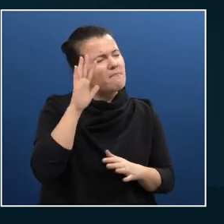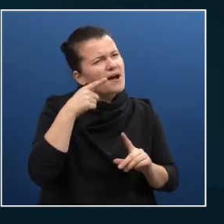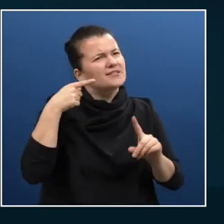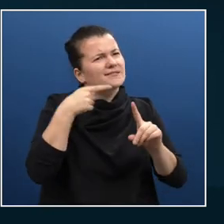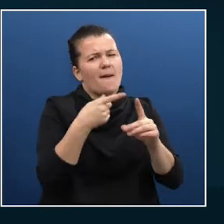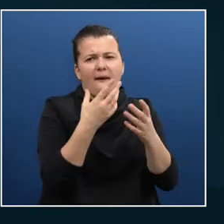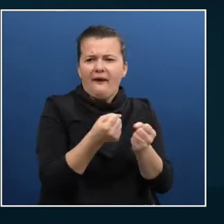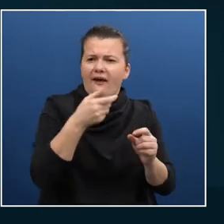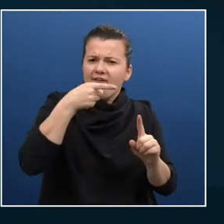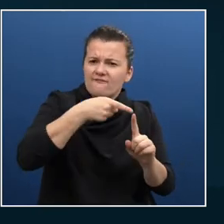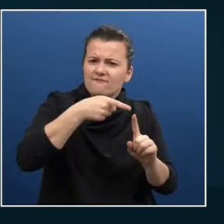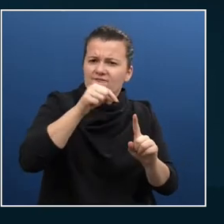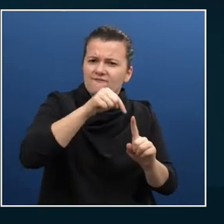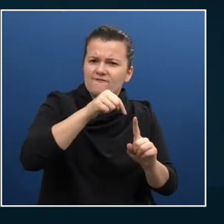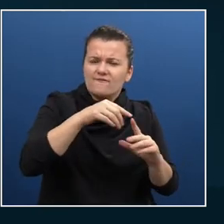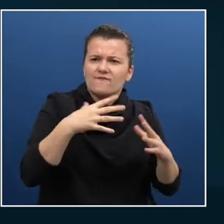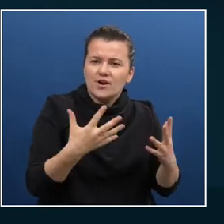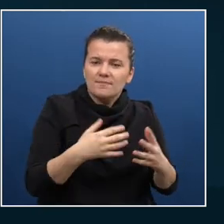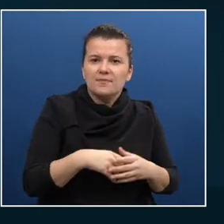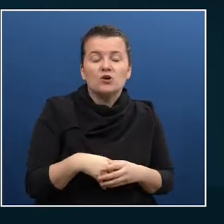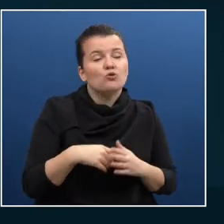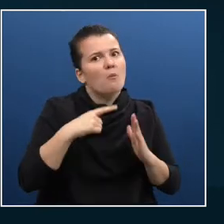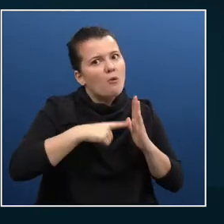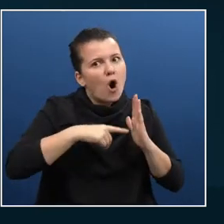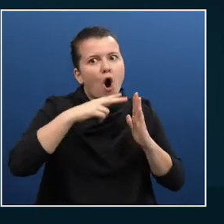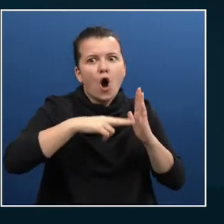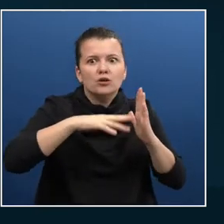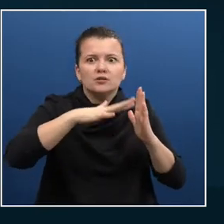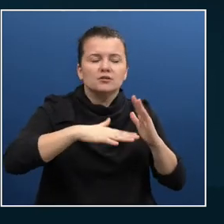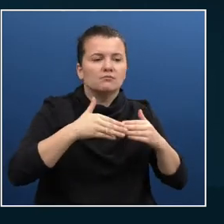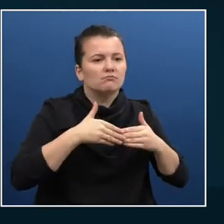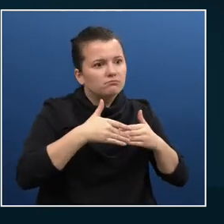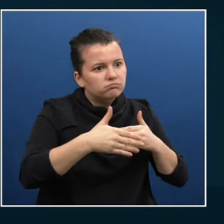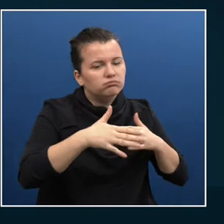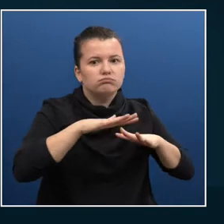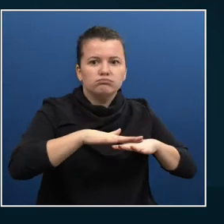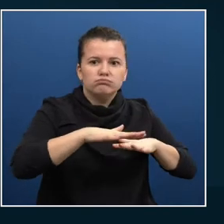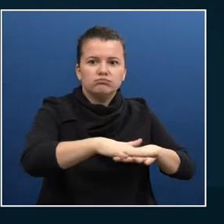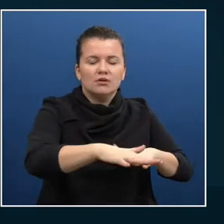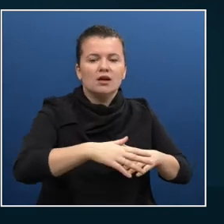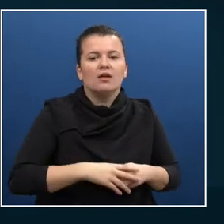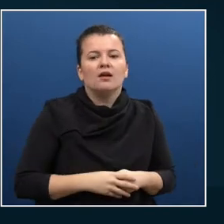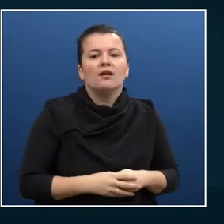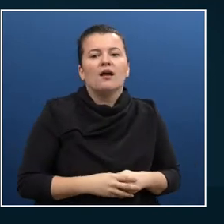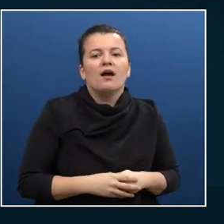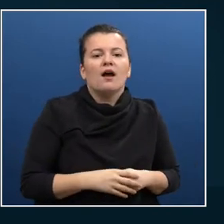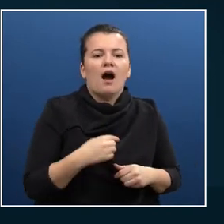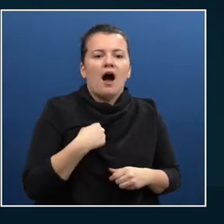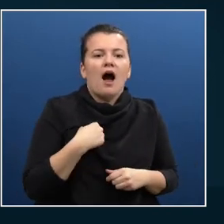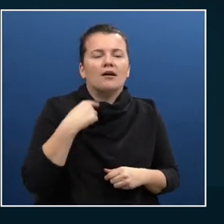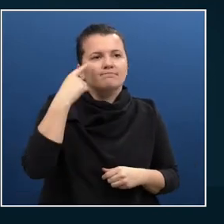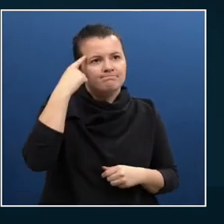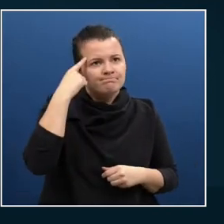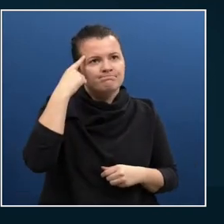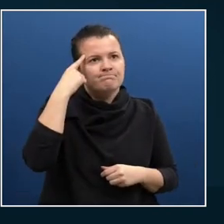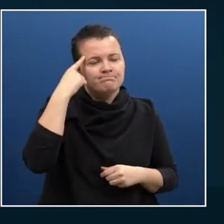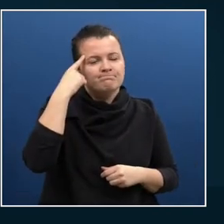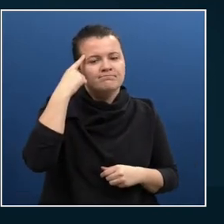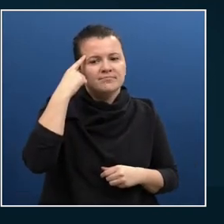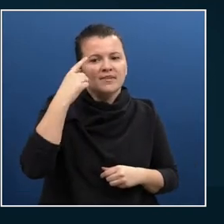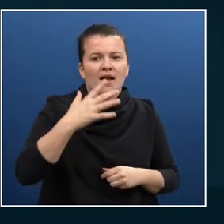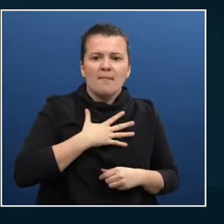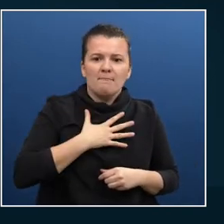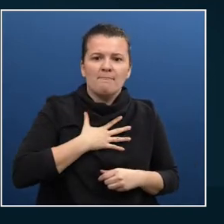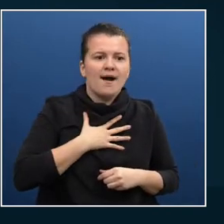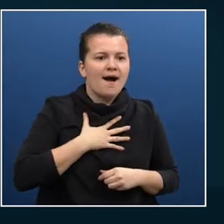that idea that my experiences would drive me into being able to evangelize, doing more